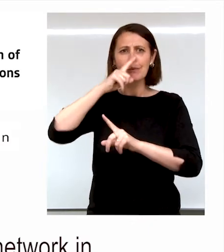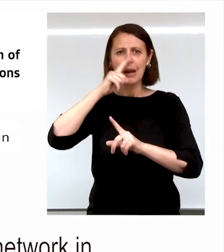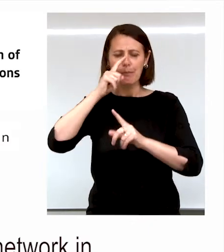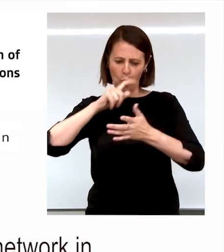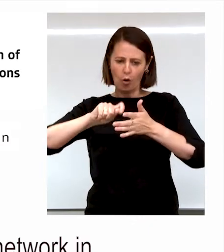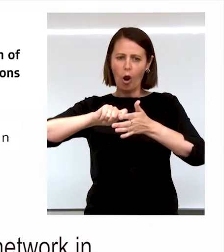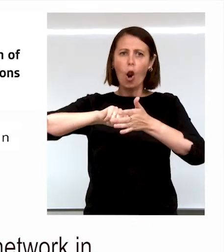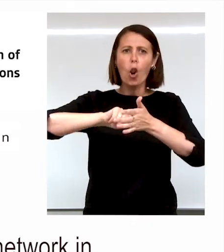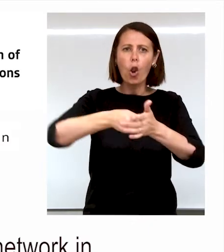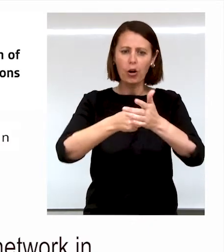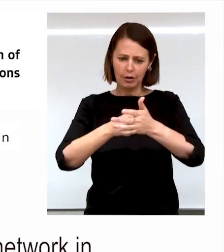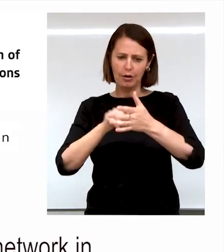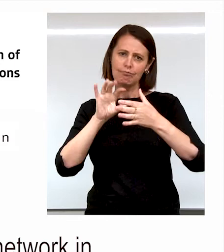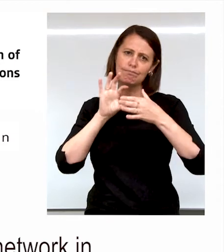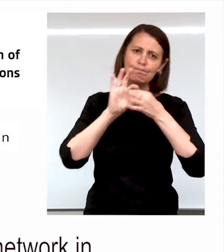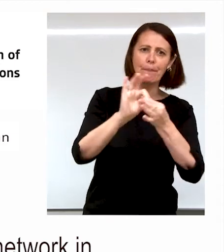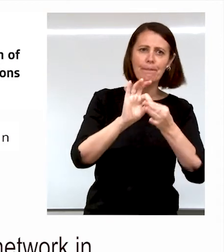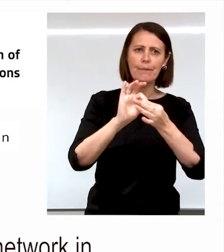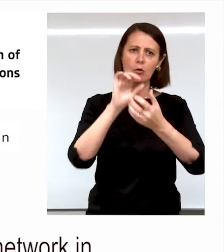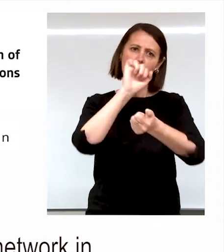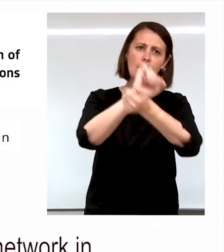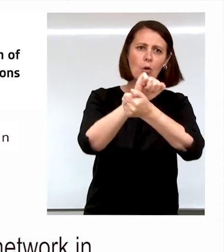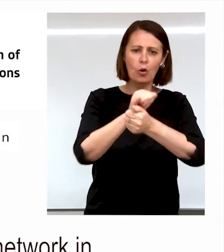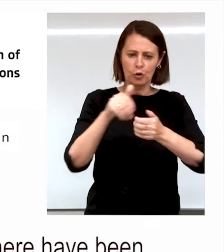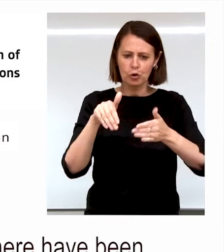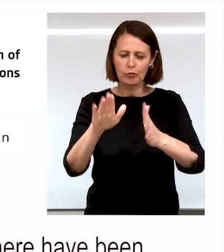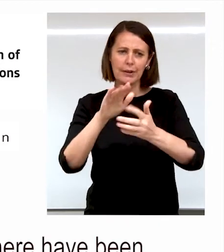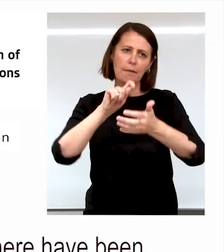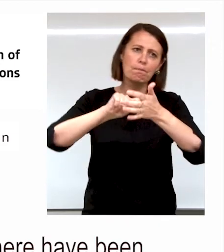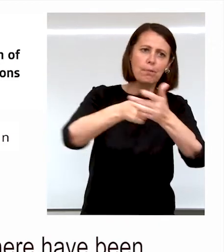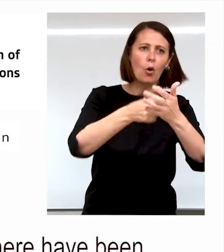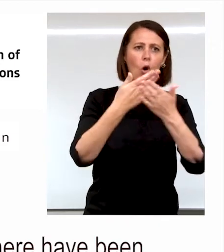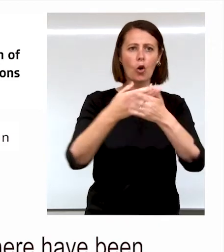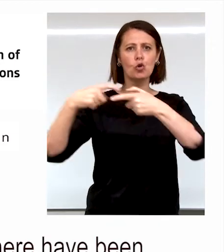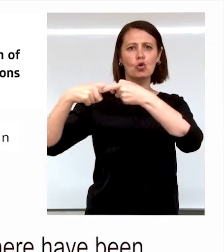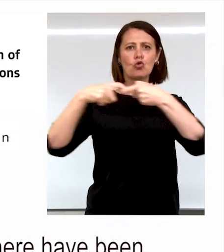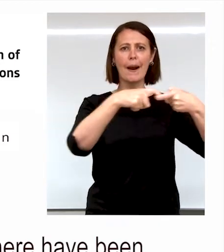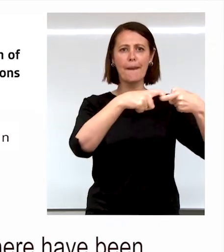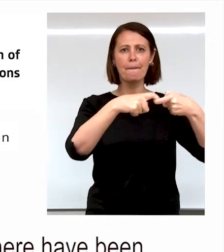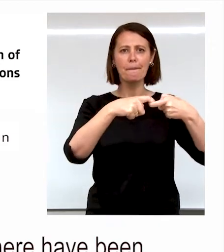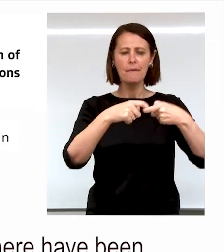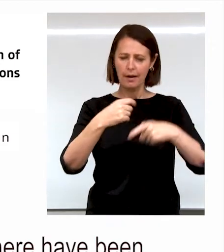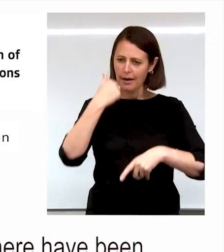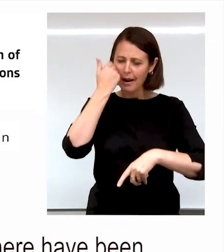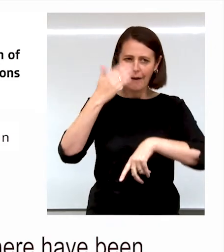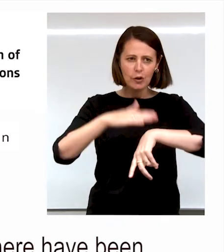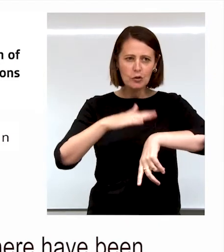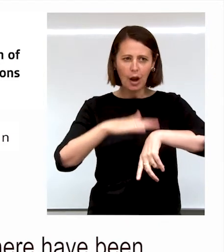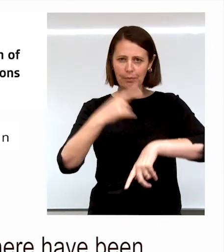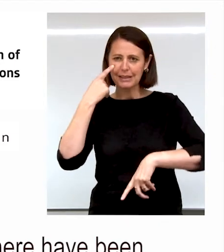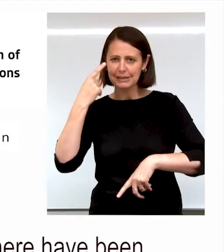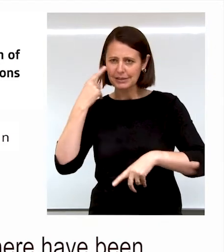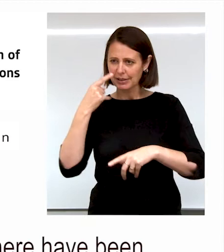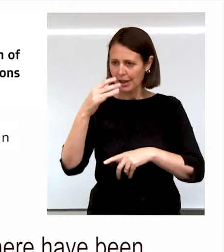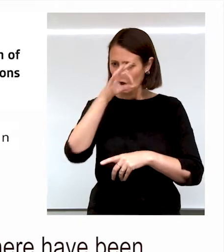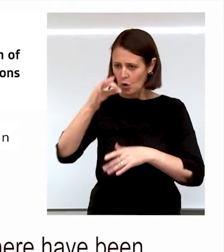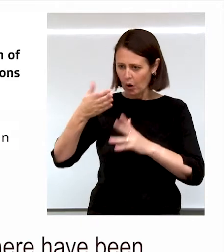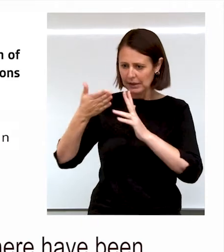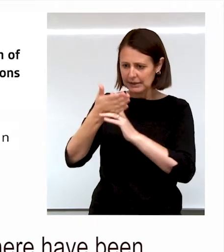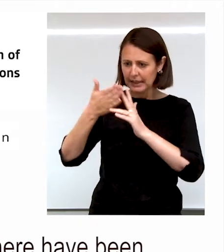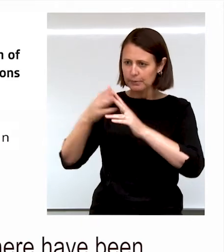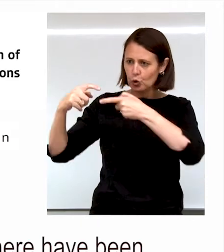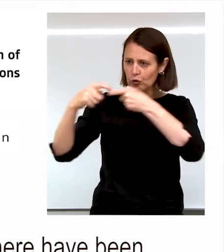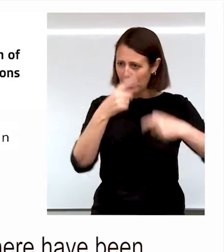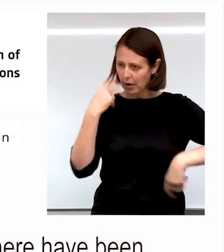themselves onto trams or block the streets. And every time I see an inaccessible